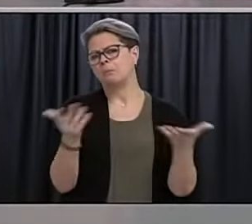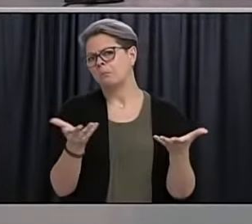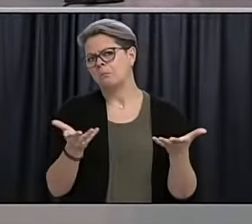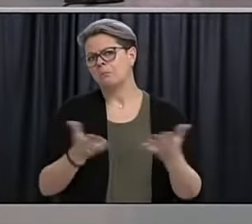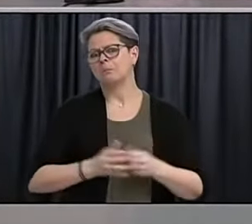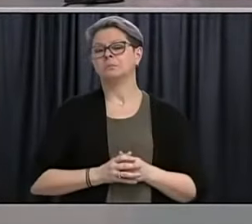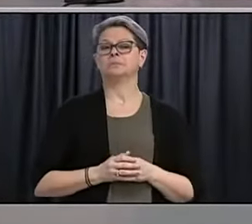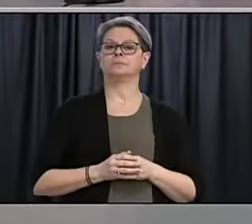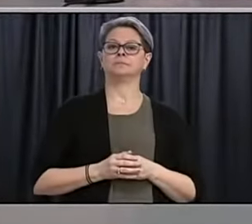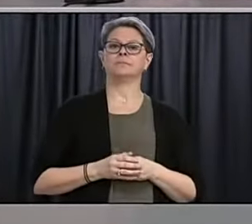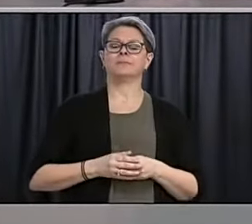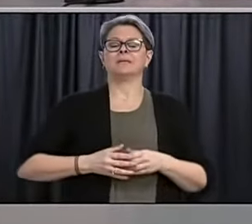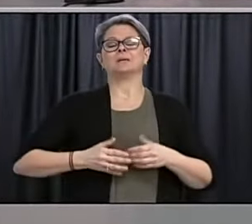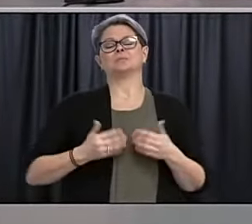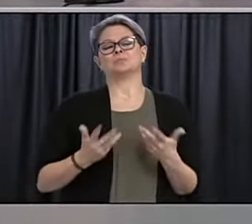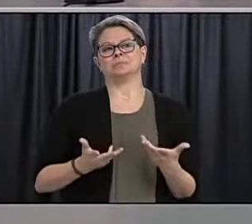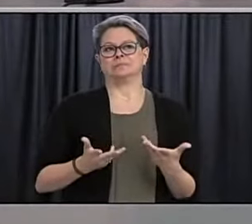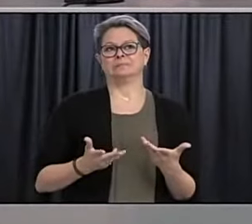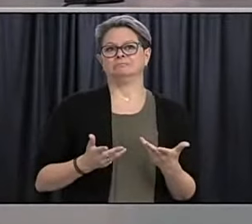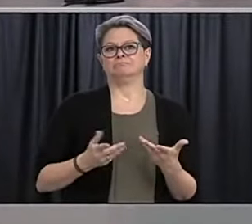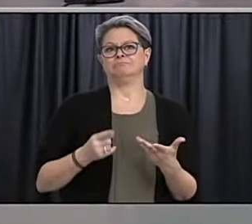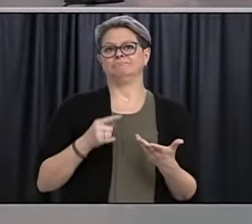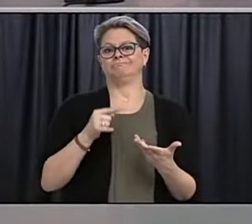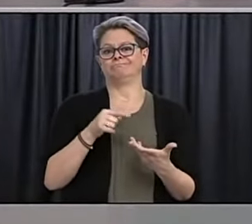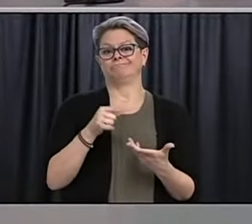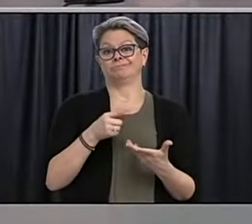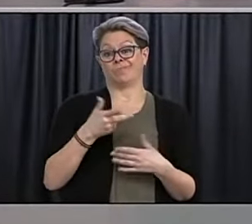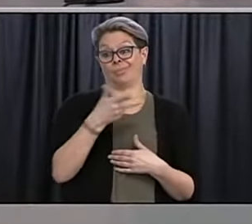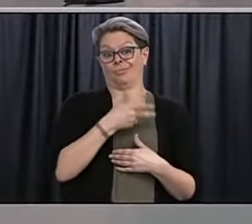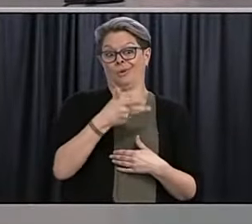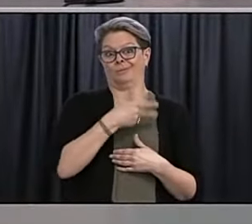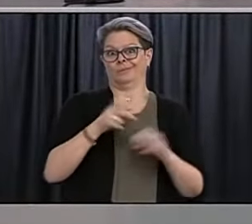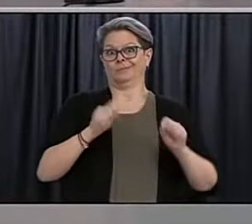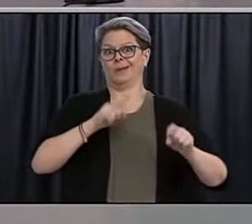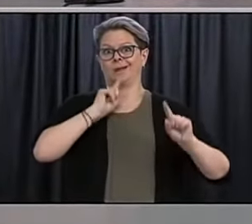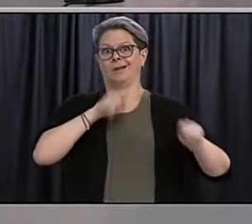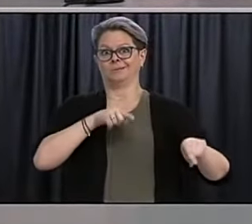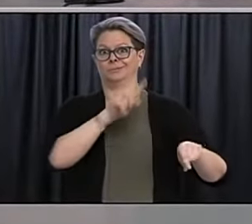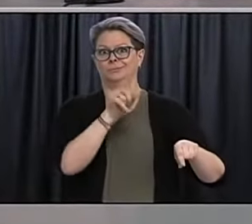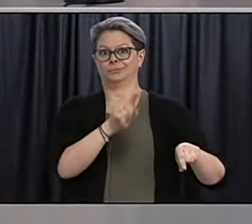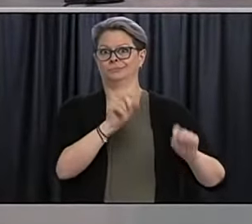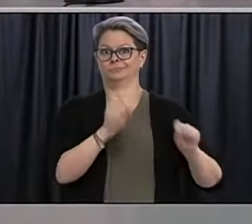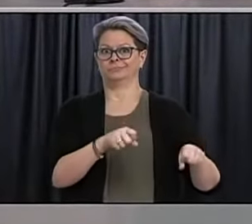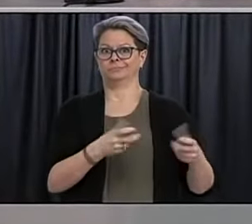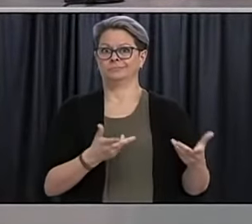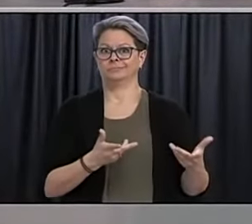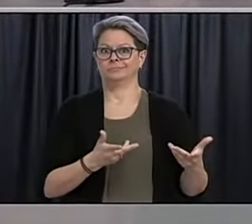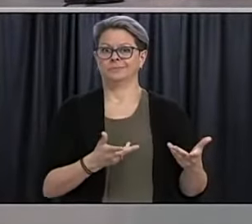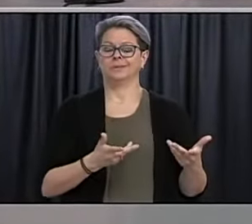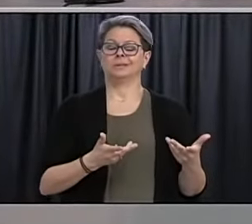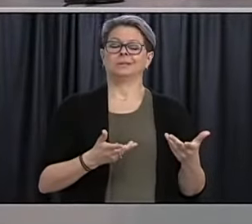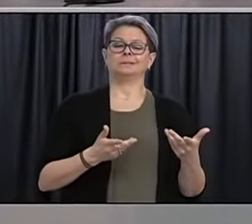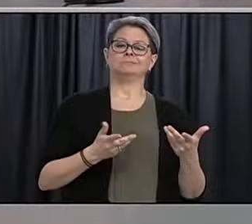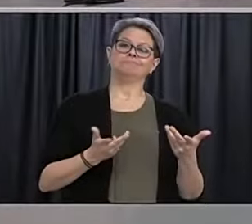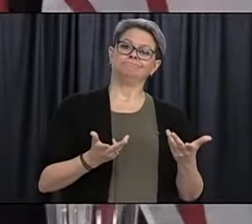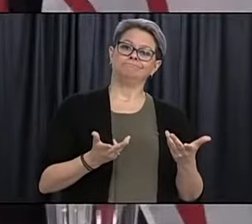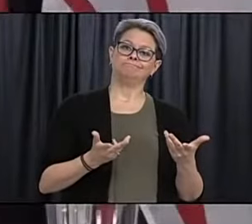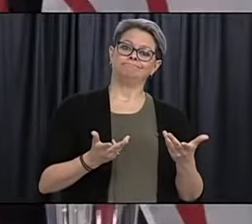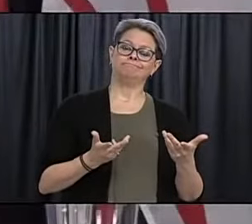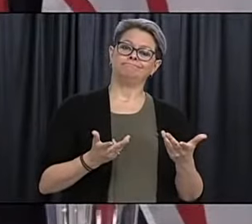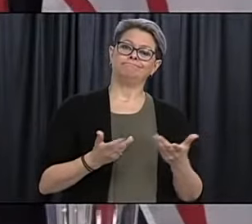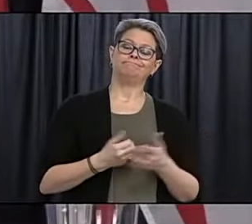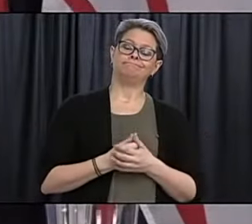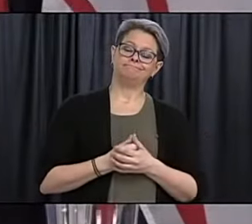Well, that's more of a clinical question, I suppose, so probably three of us could answer that to some extent, but I think it's safe to say that,